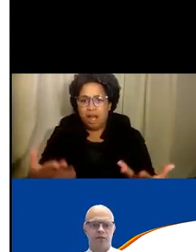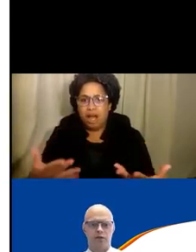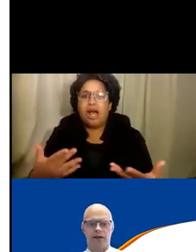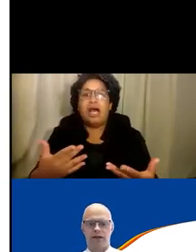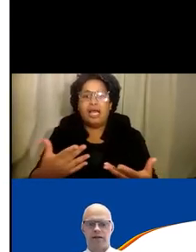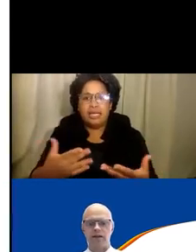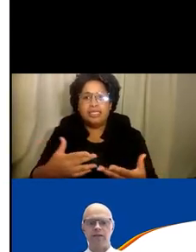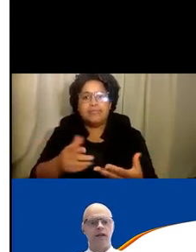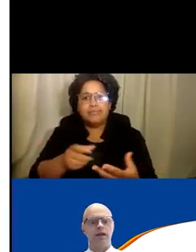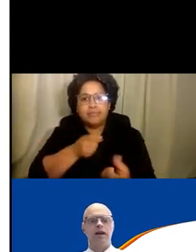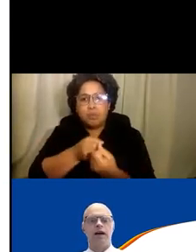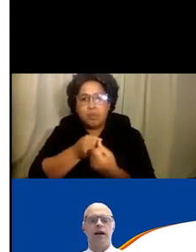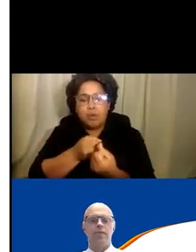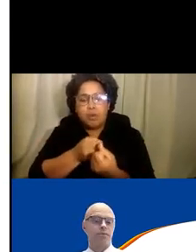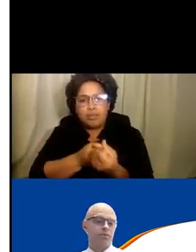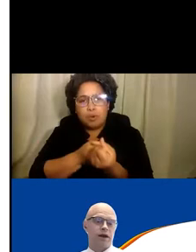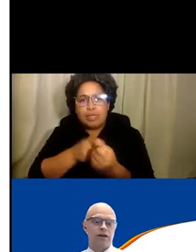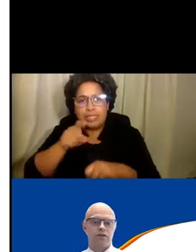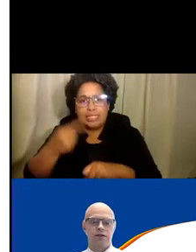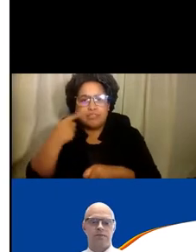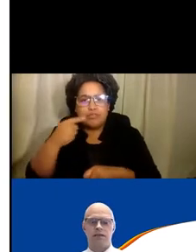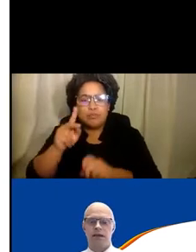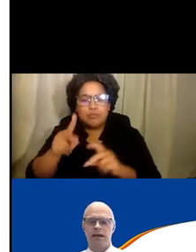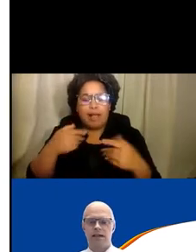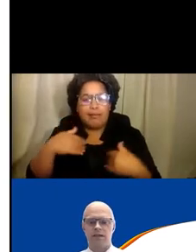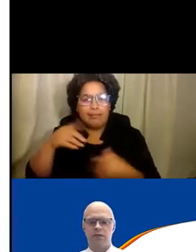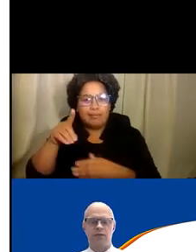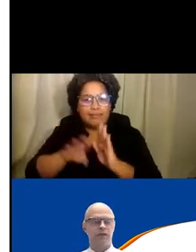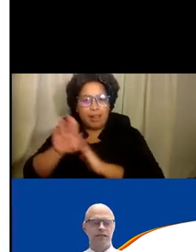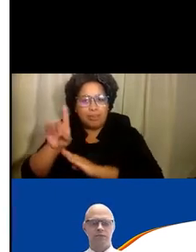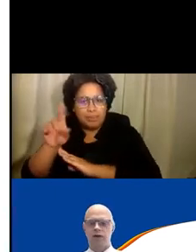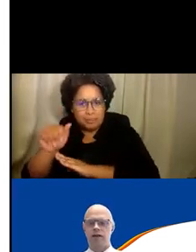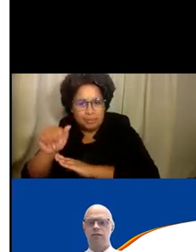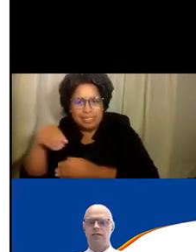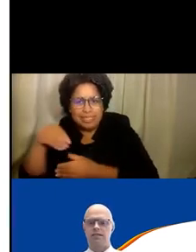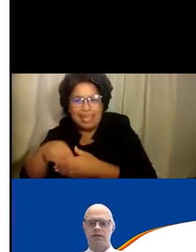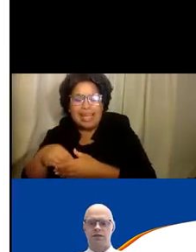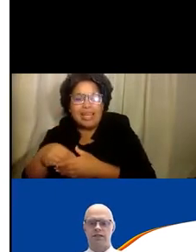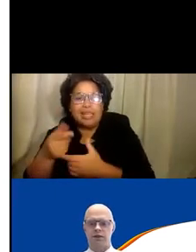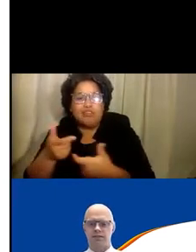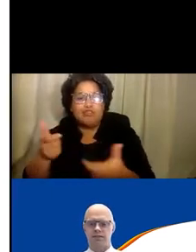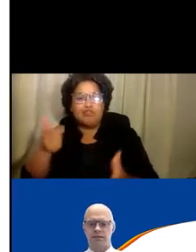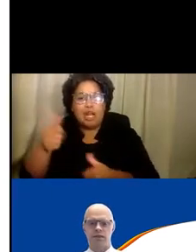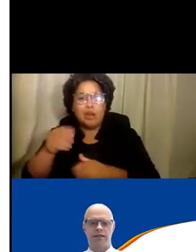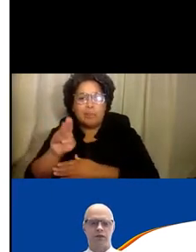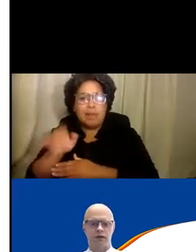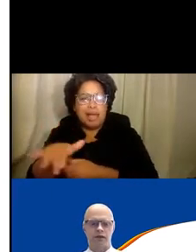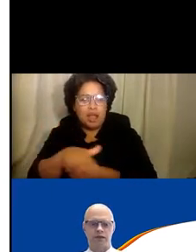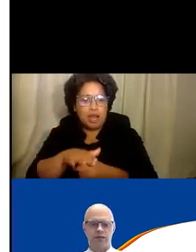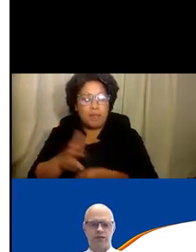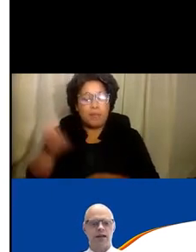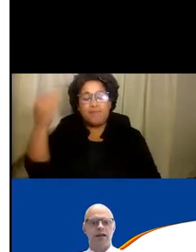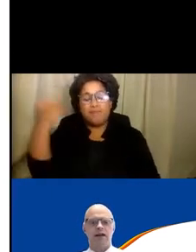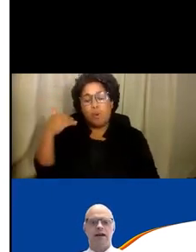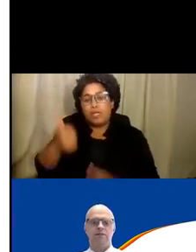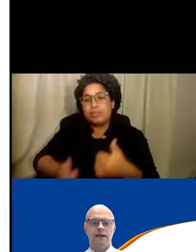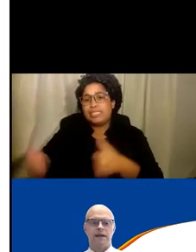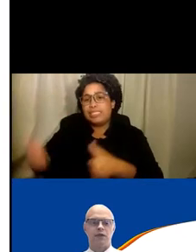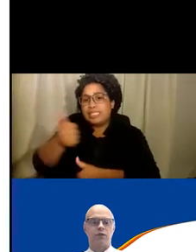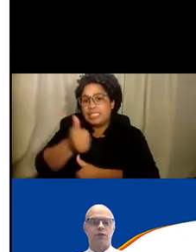in the Greater Bay Area. But prior to joining AbilityPath in 2015, Brian was a Senior Vice President for Electronic Arts,